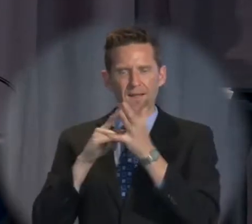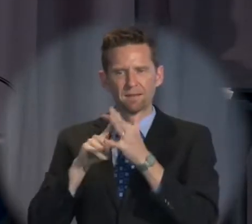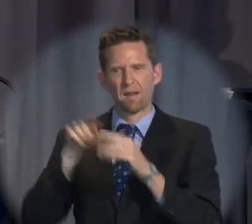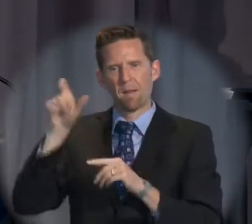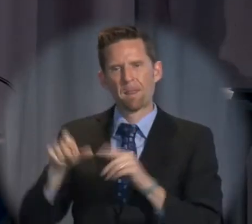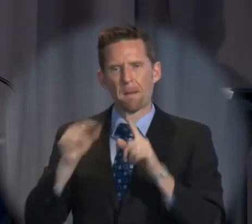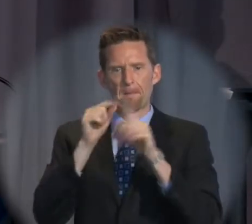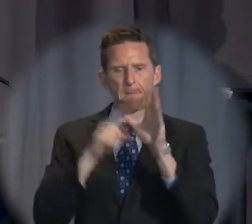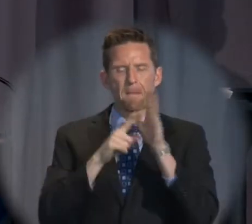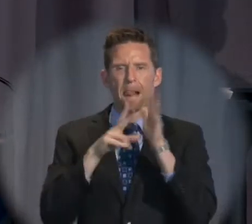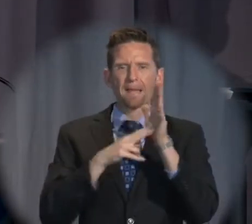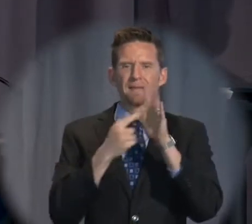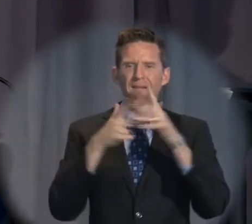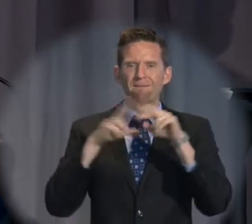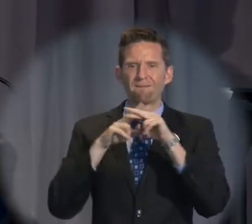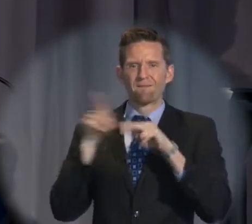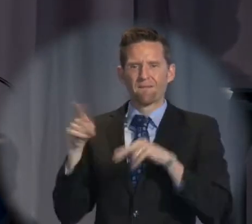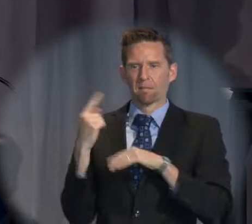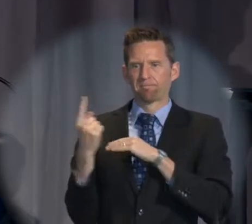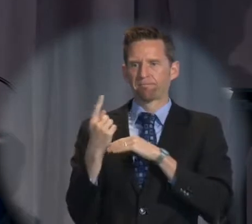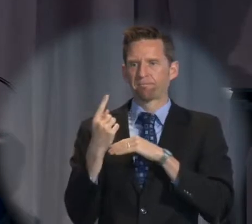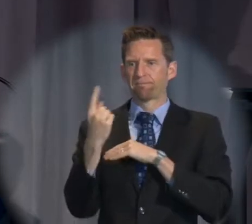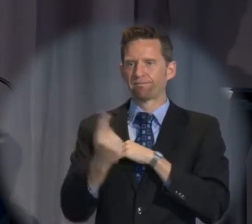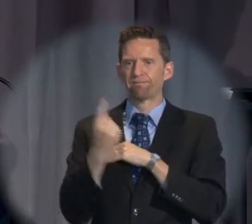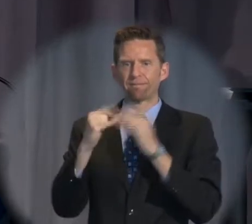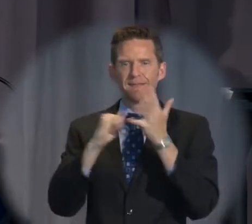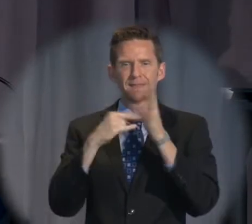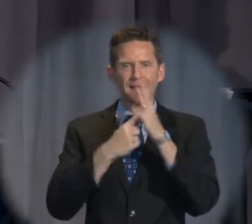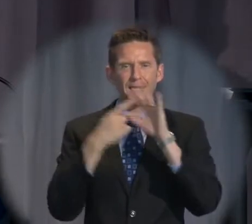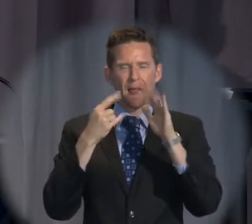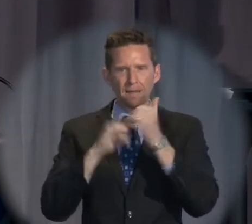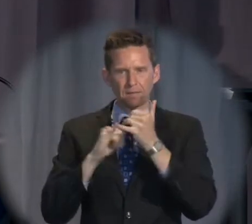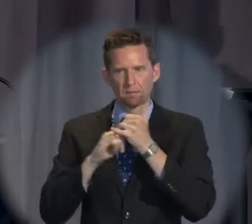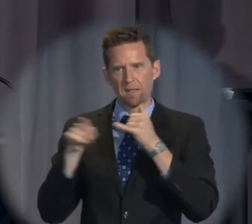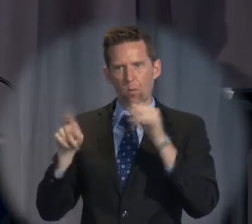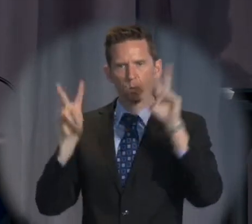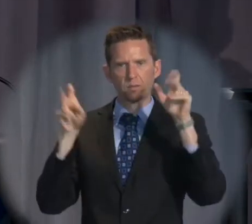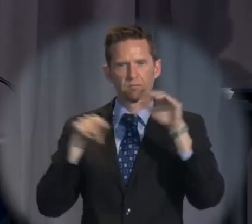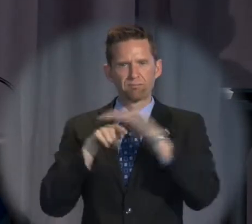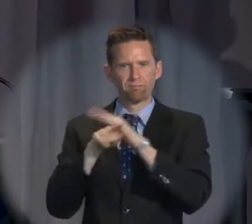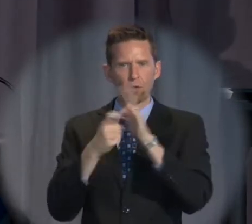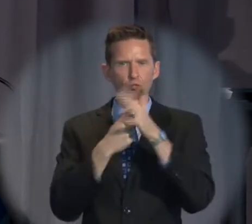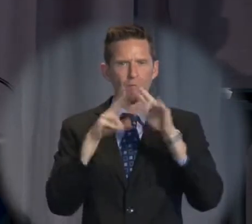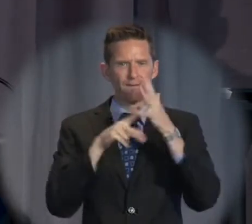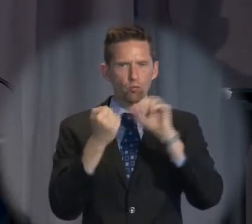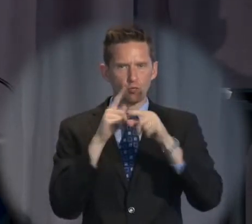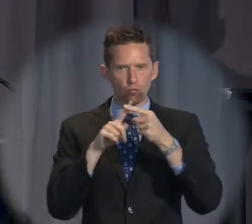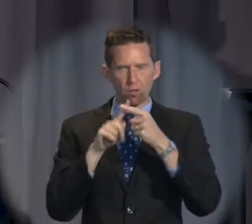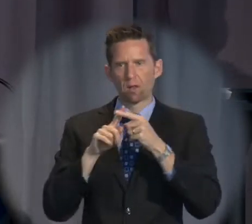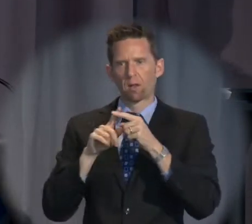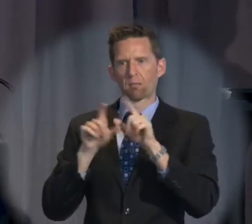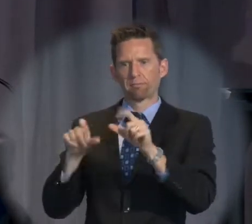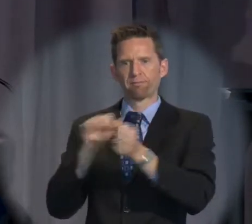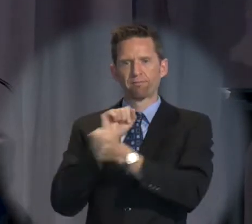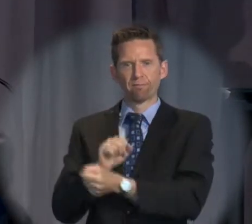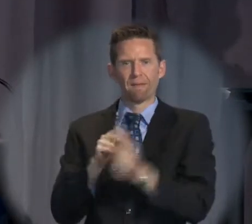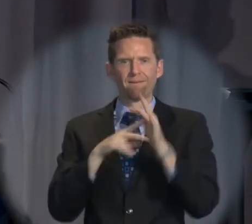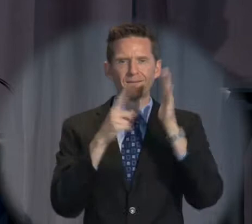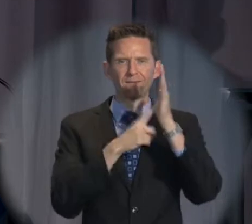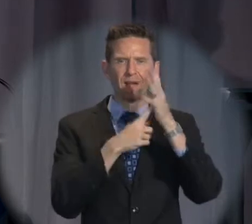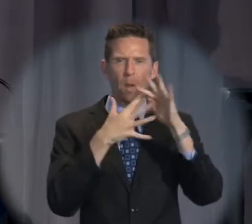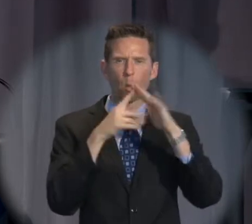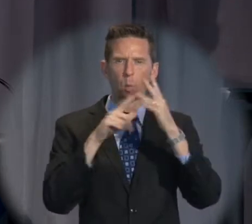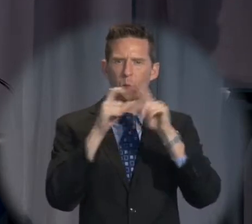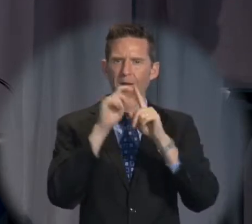plaintiff was stateless, he met the definition of refugee, and he'd been held, again, in closed detention in Villawood for two and a half